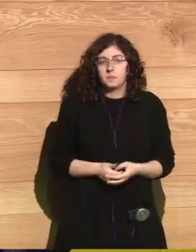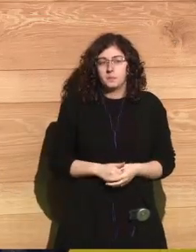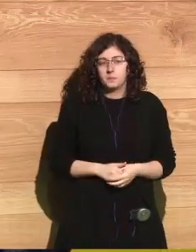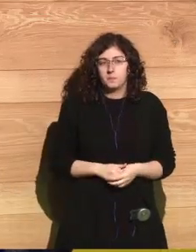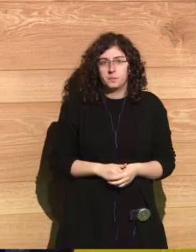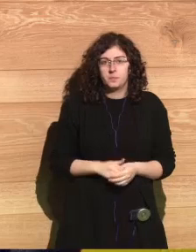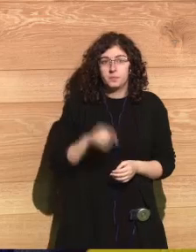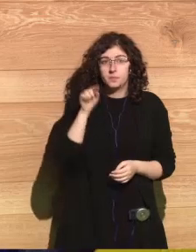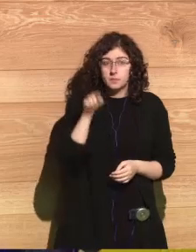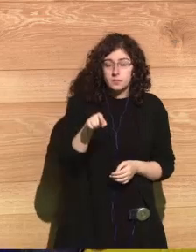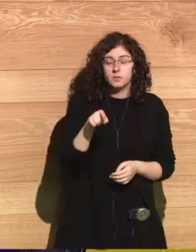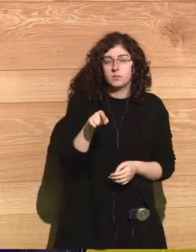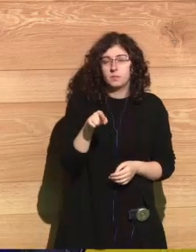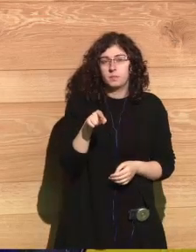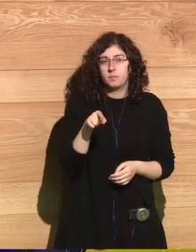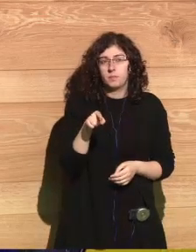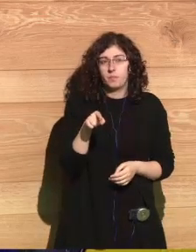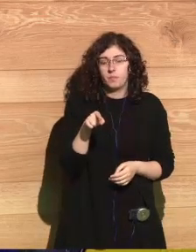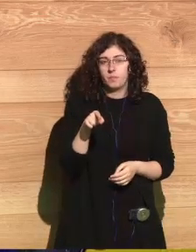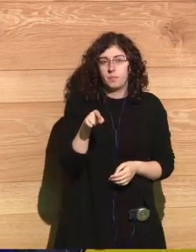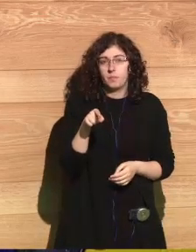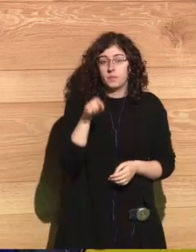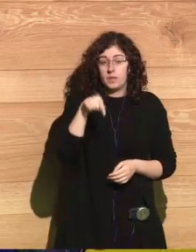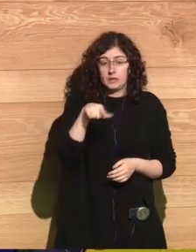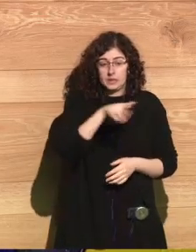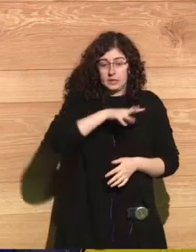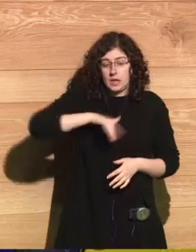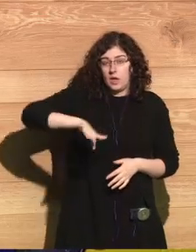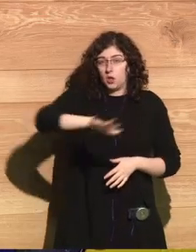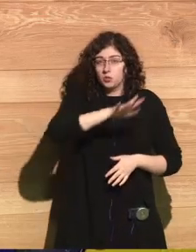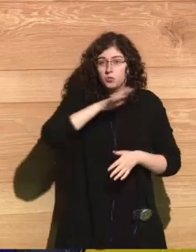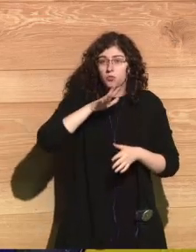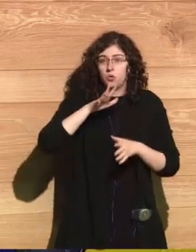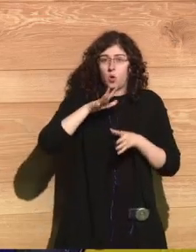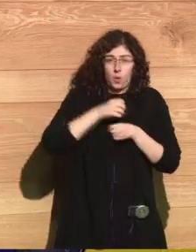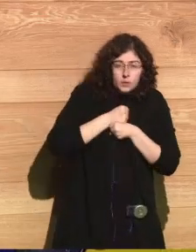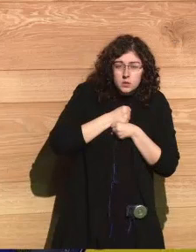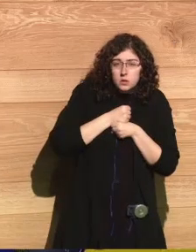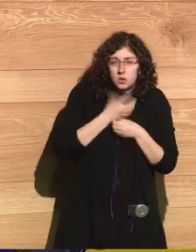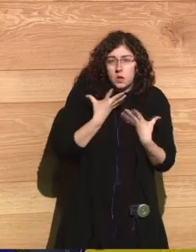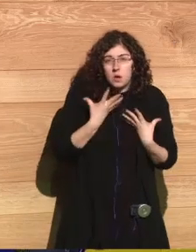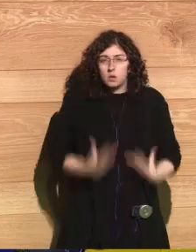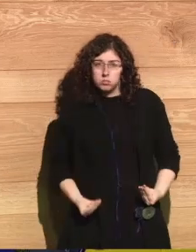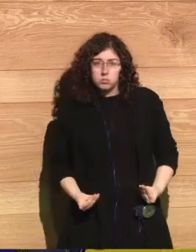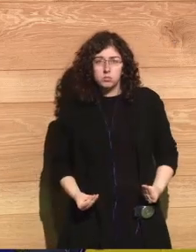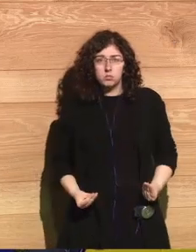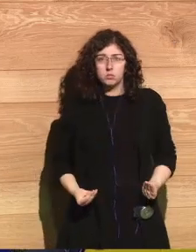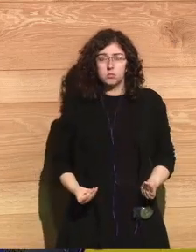environment in which people have to survive.